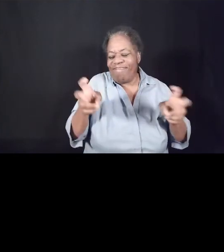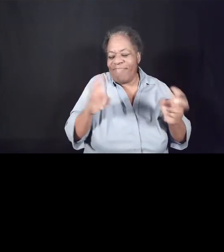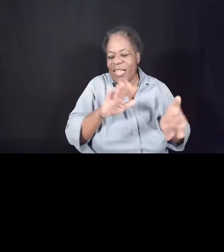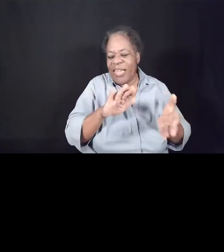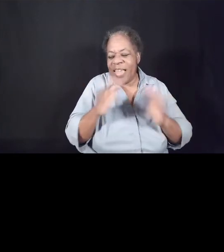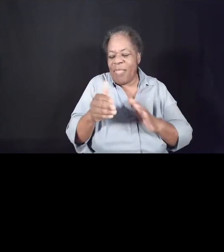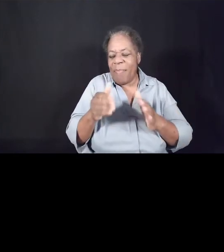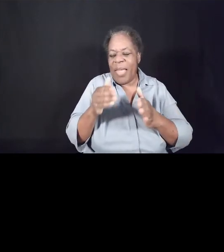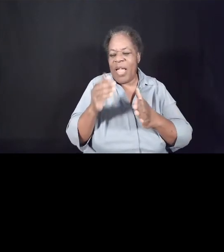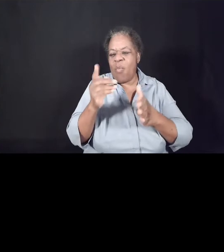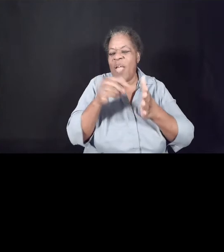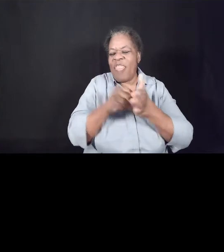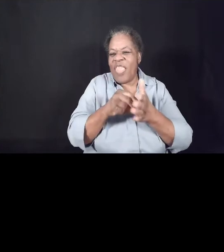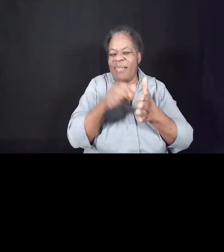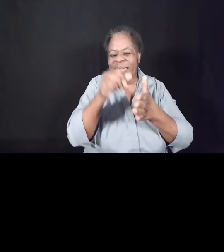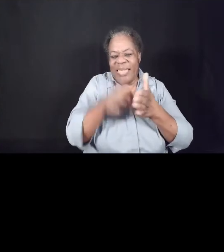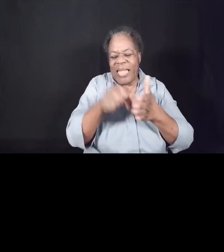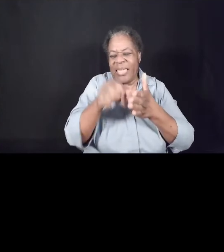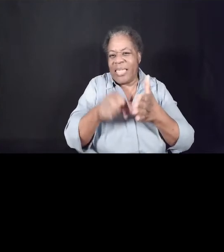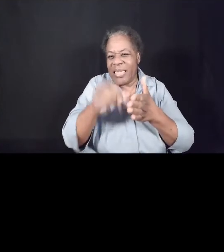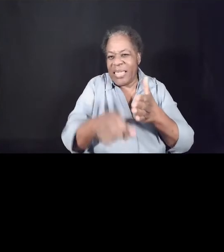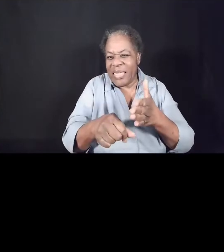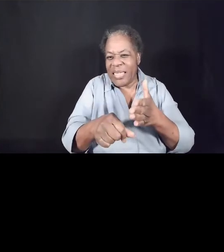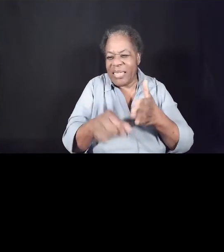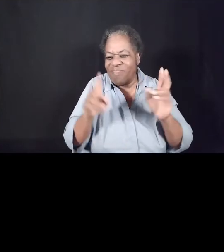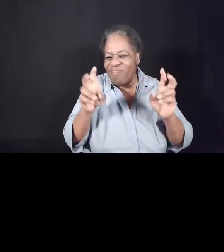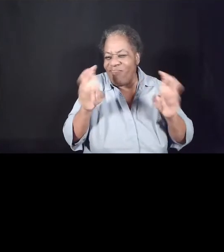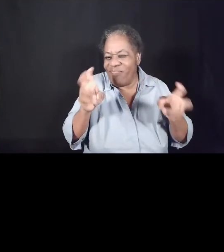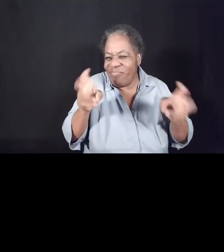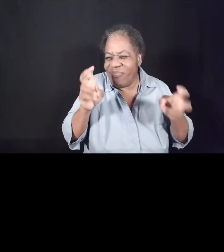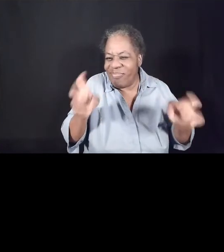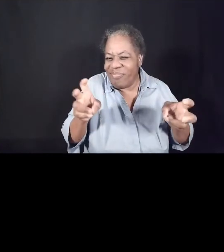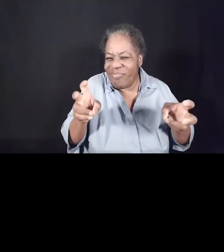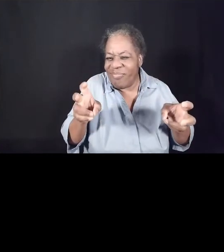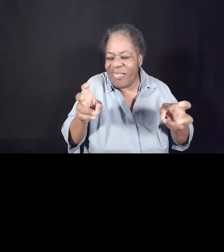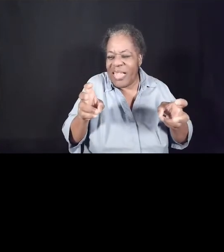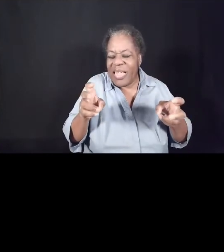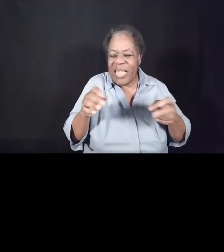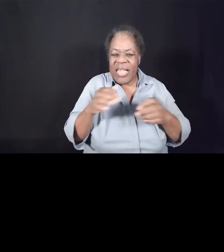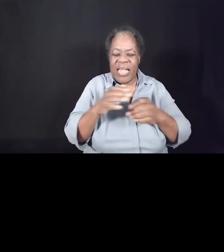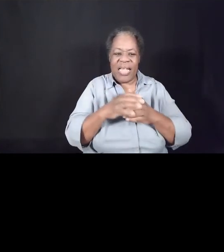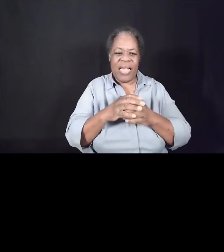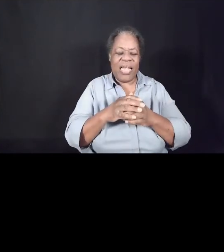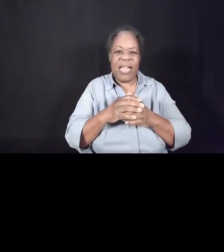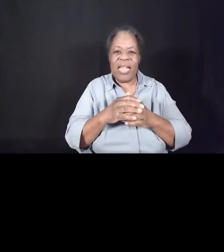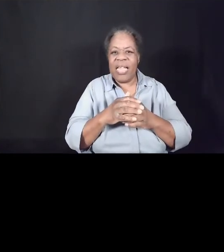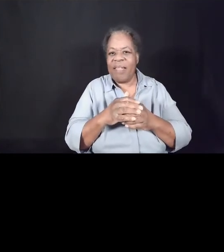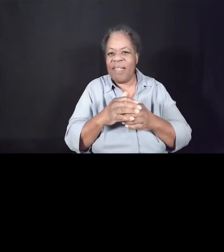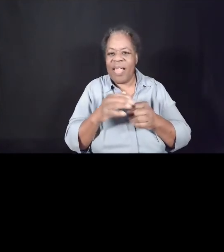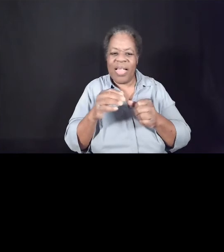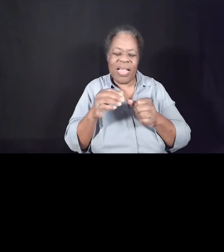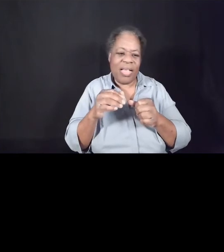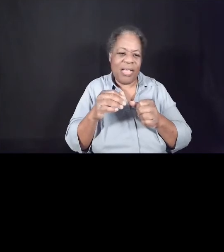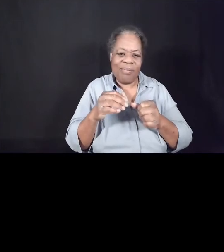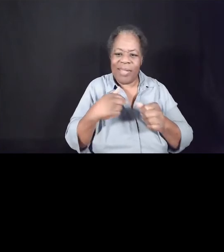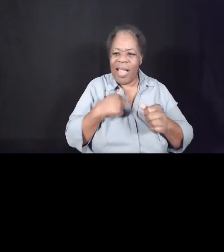othering, this perpetual foreigner, this exoticizing. All of this turns